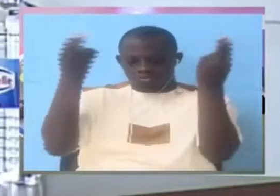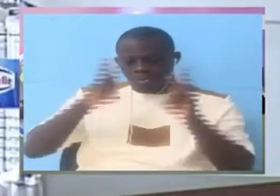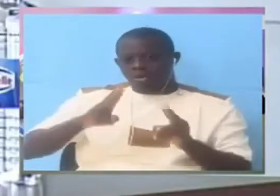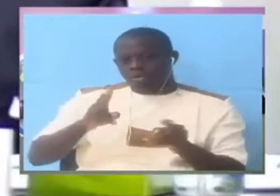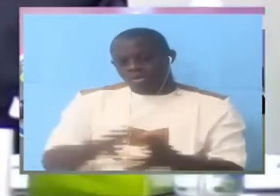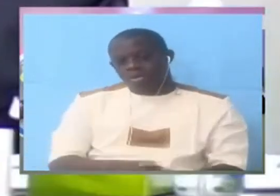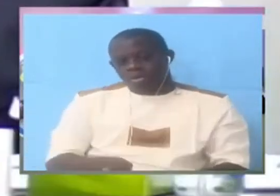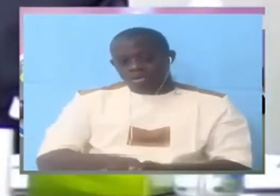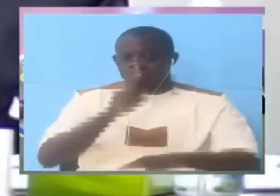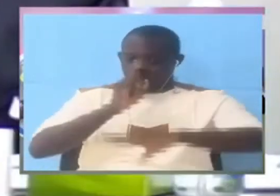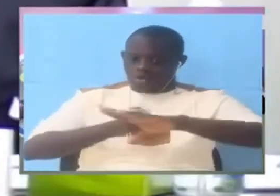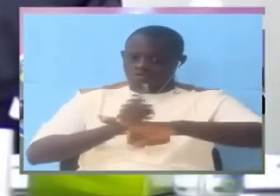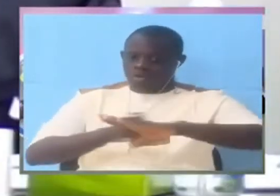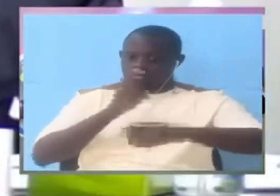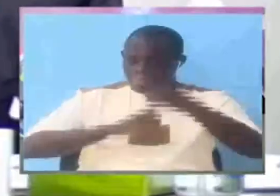you are warned